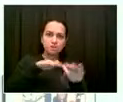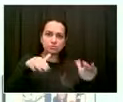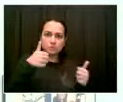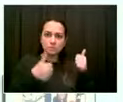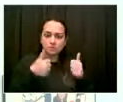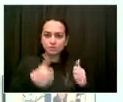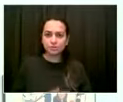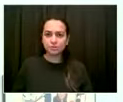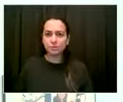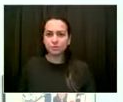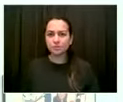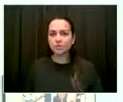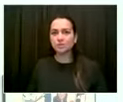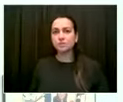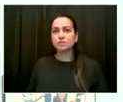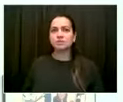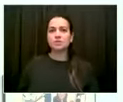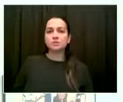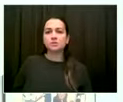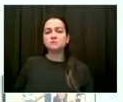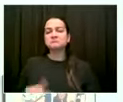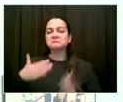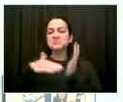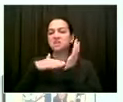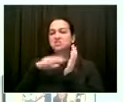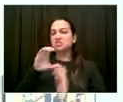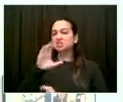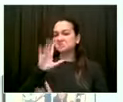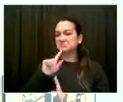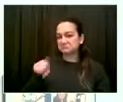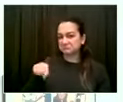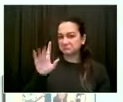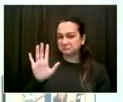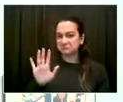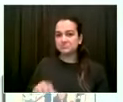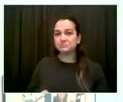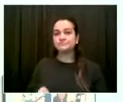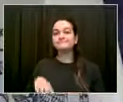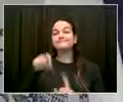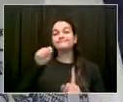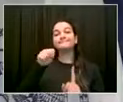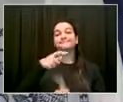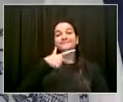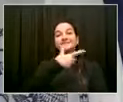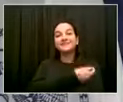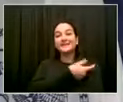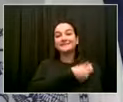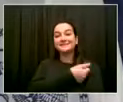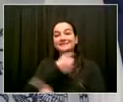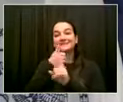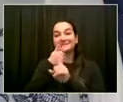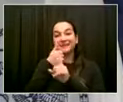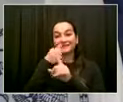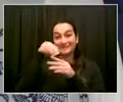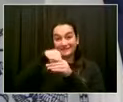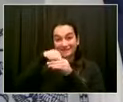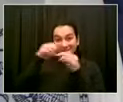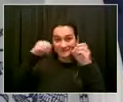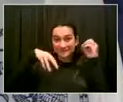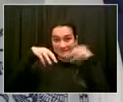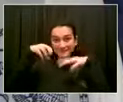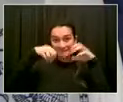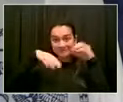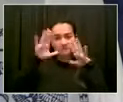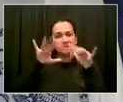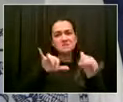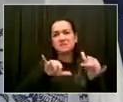That's exactly right. It's the same vaccine for adults and for children. Excellent. We have time for two more for today. The next